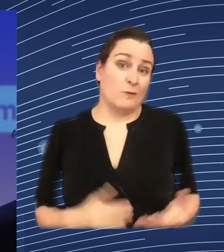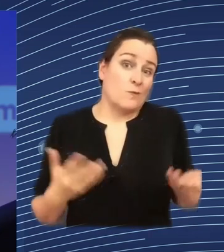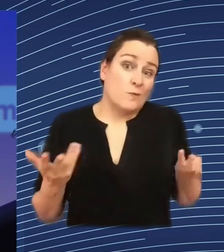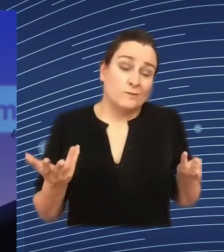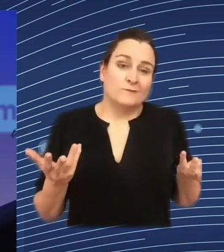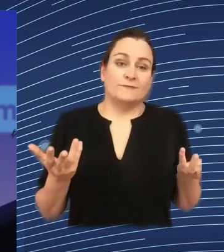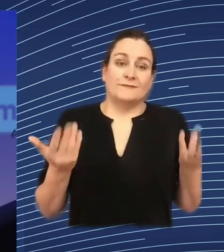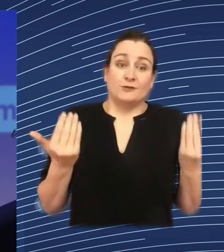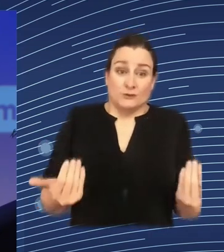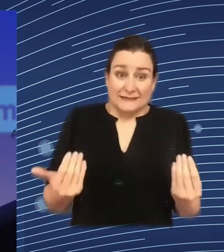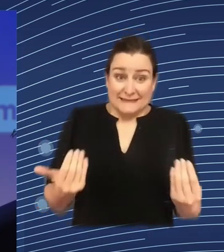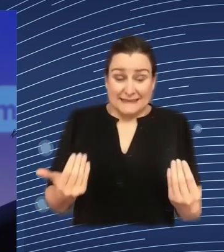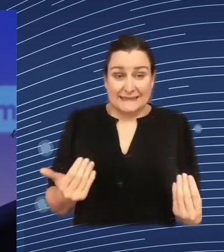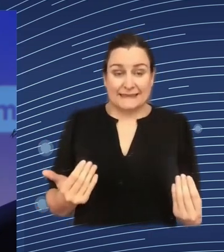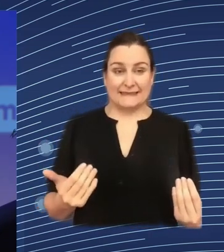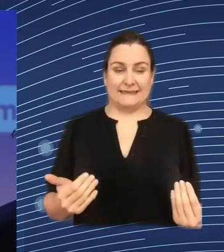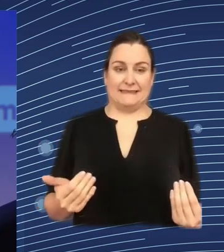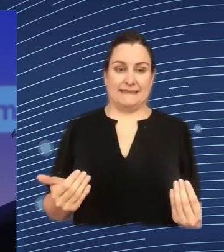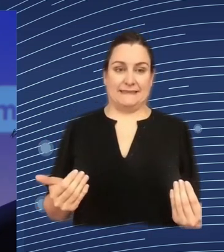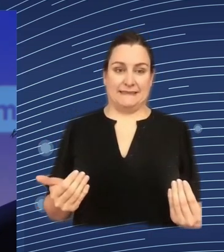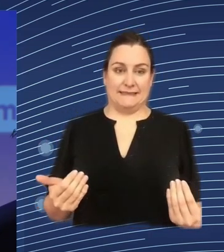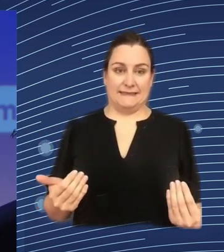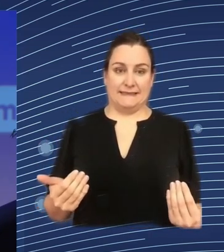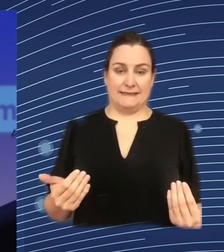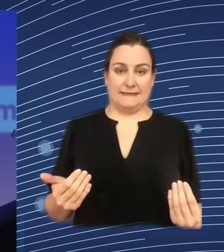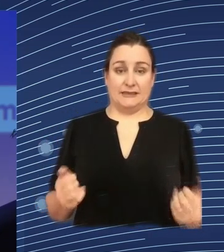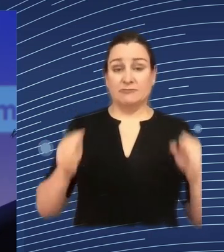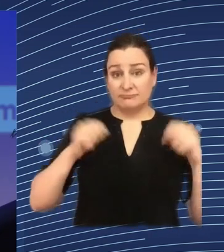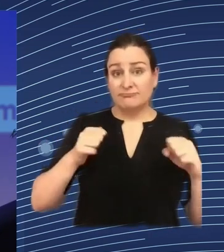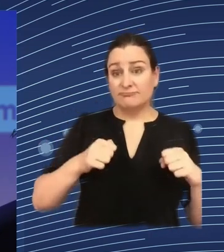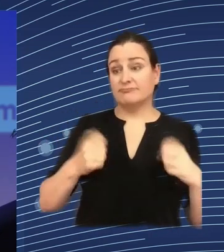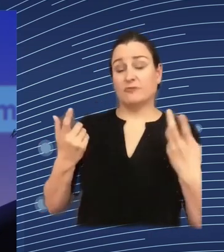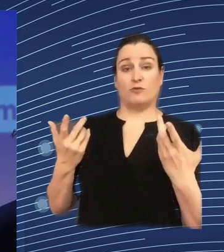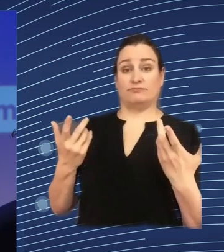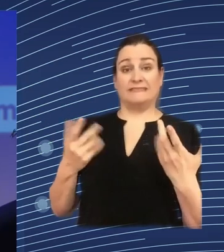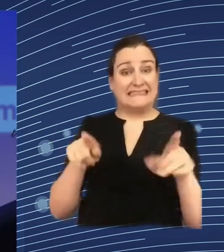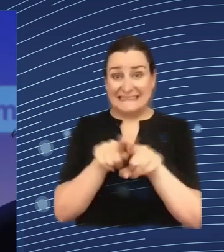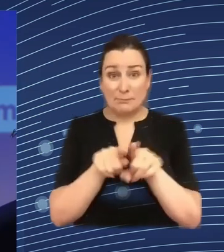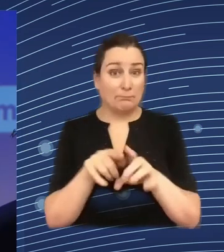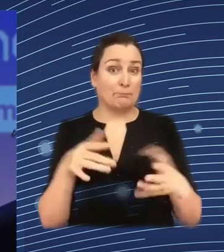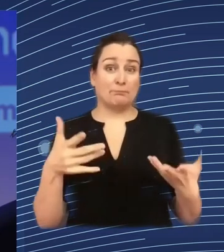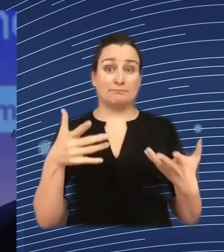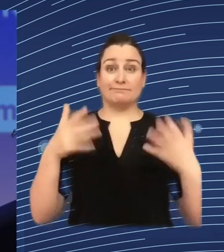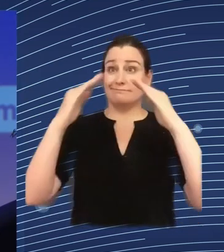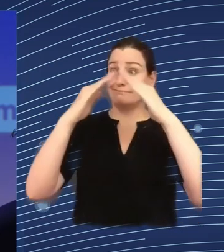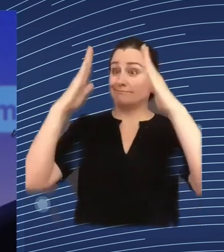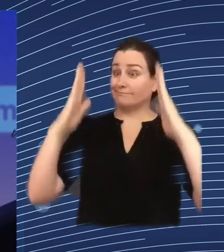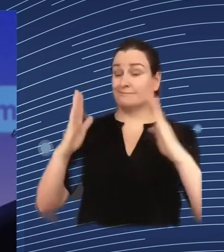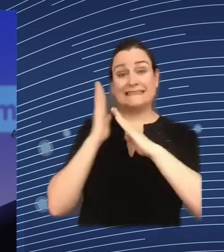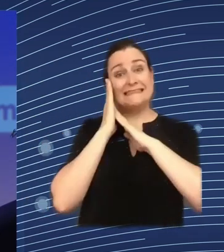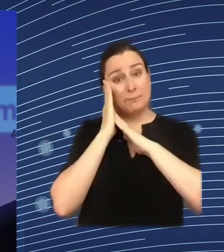today for a warehouse or for the cleaning ladies with all this data data you can be used